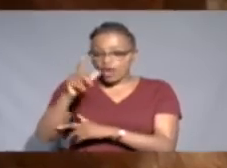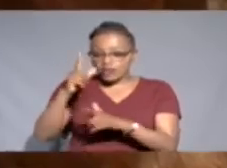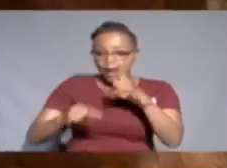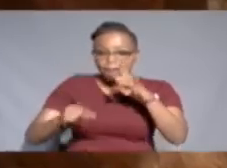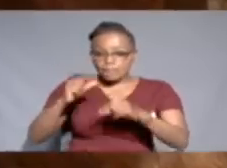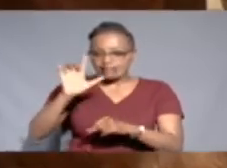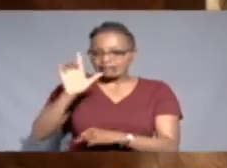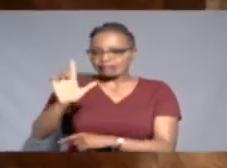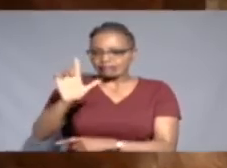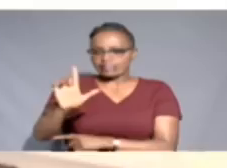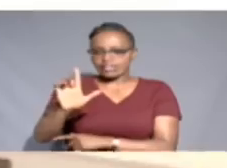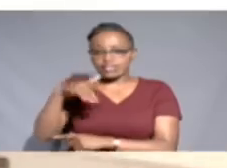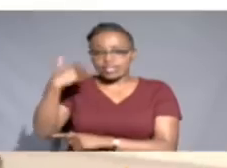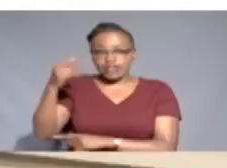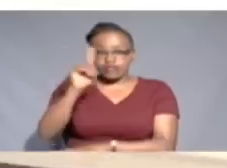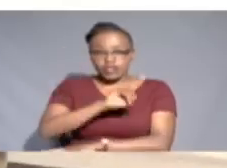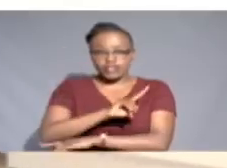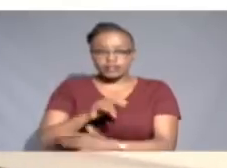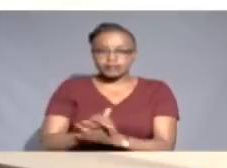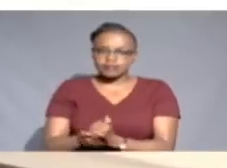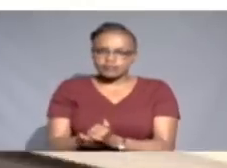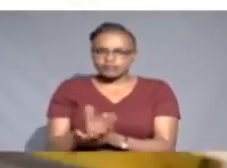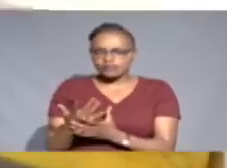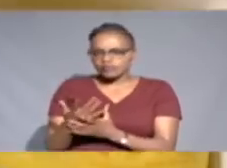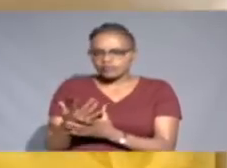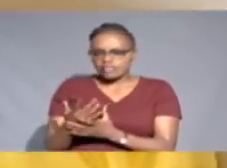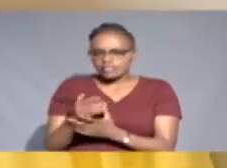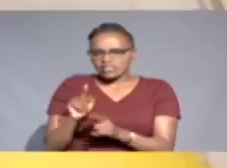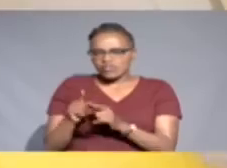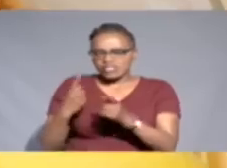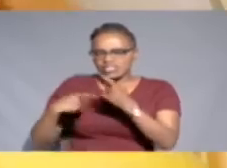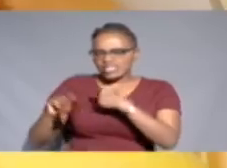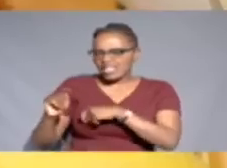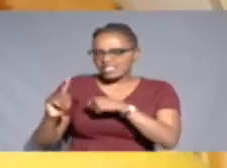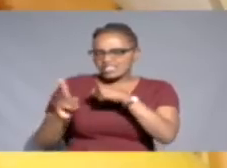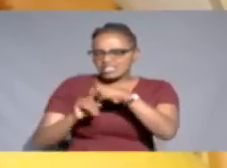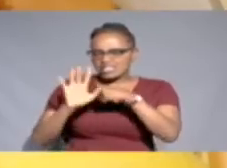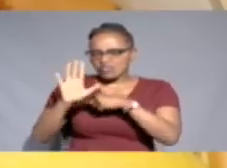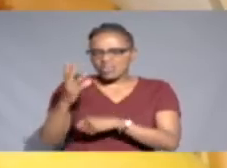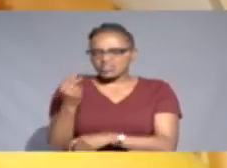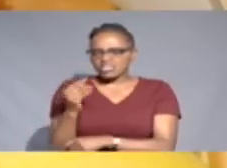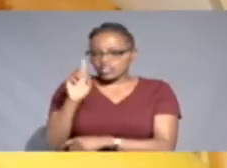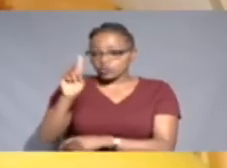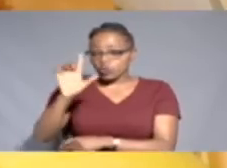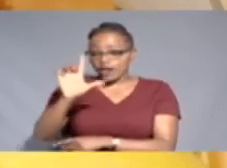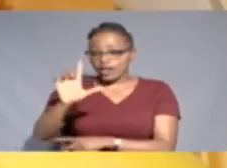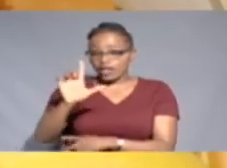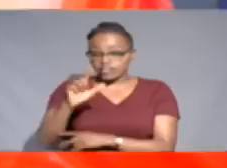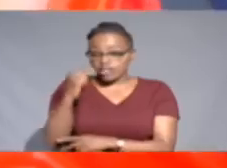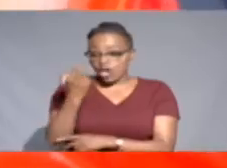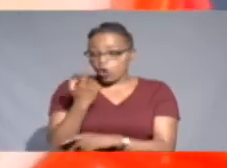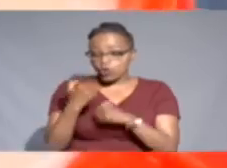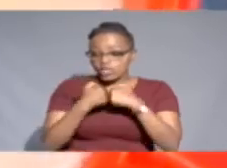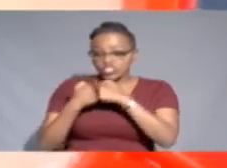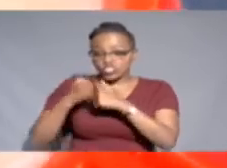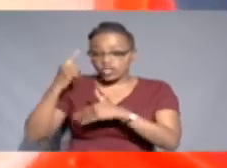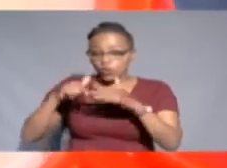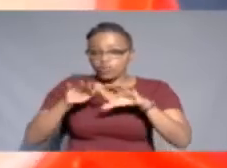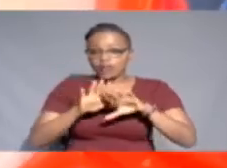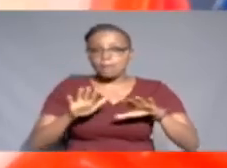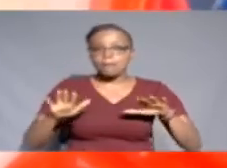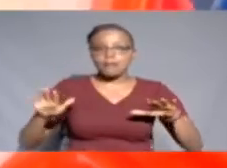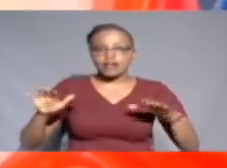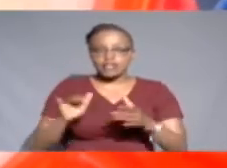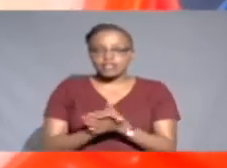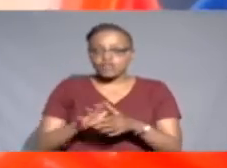of milk per day. He sells a liter of milk at an average of 65 shillings. Their only challenge lies in marketing.